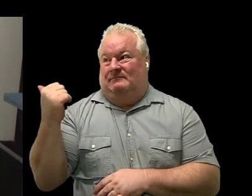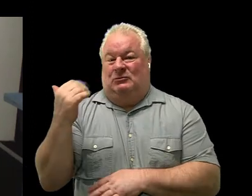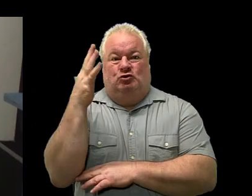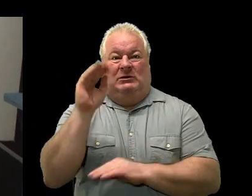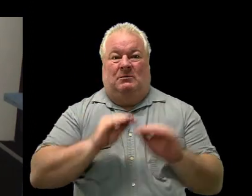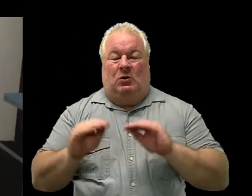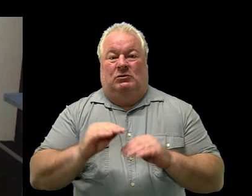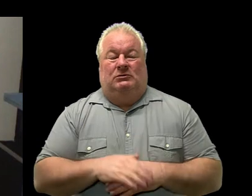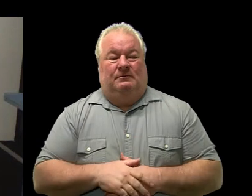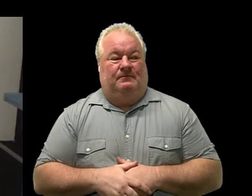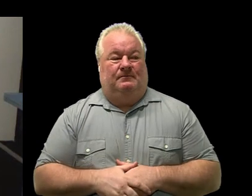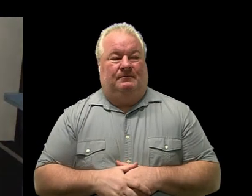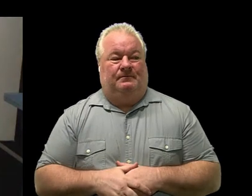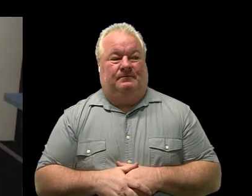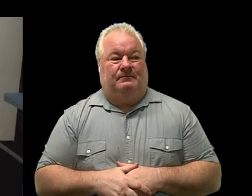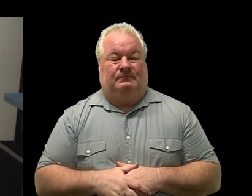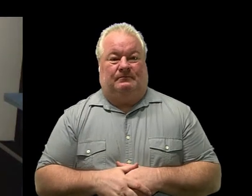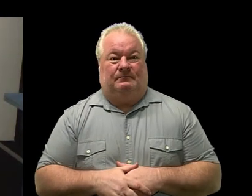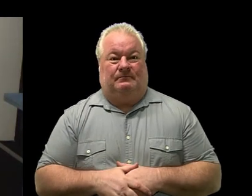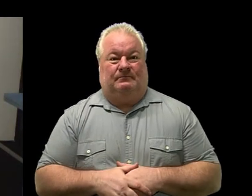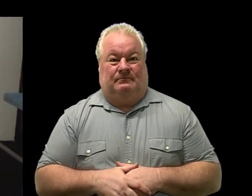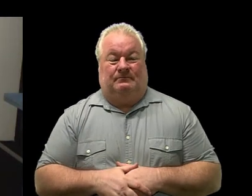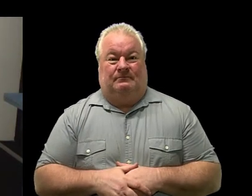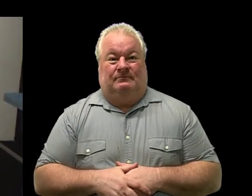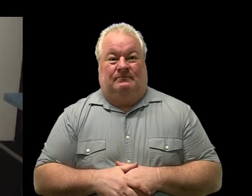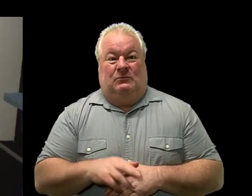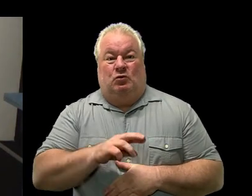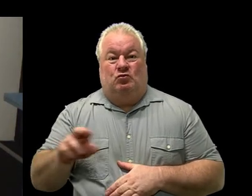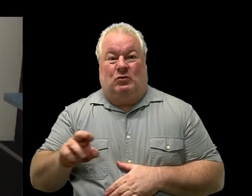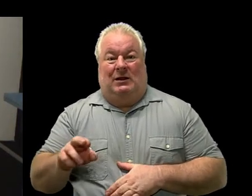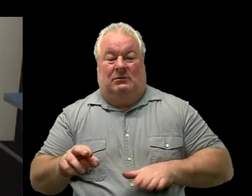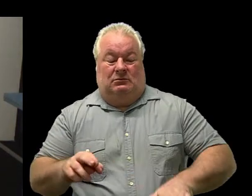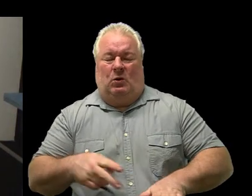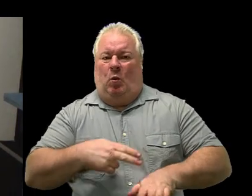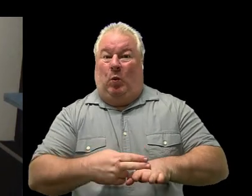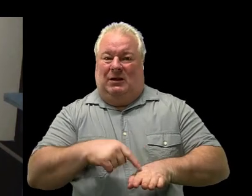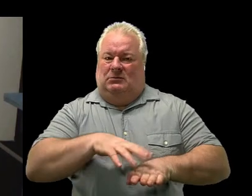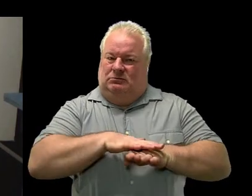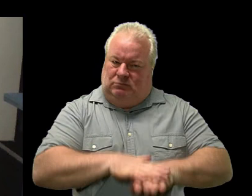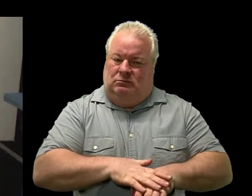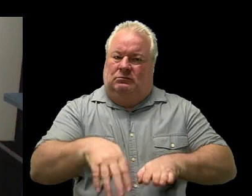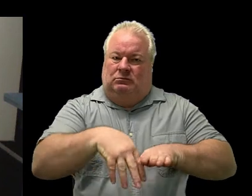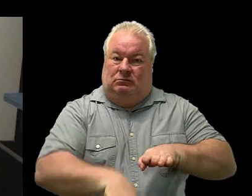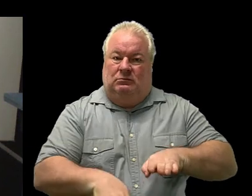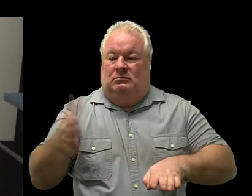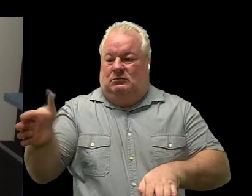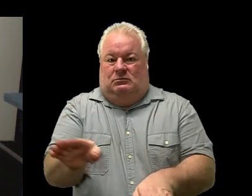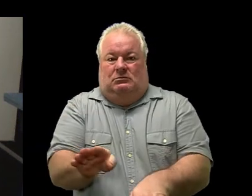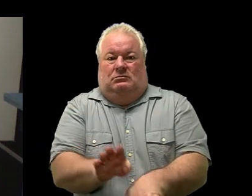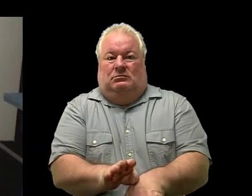your left foot take your right heel to the inside of your left ankle take your hands to your hips